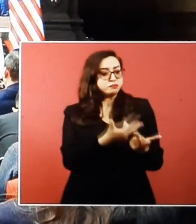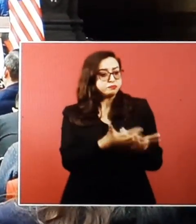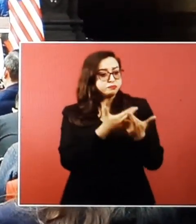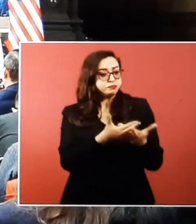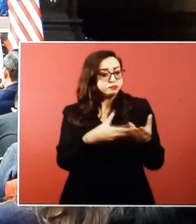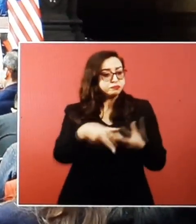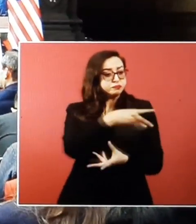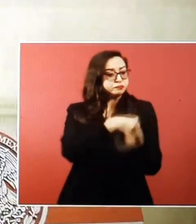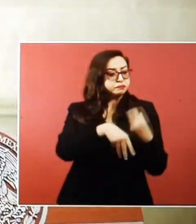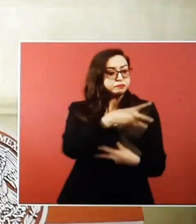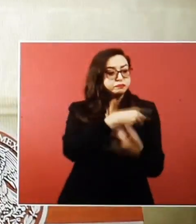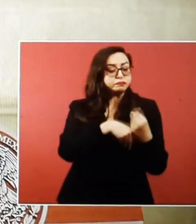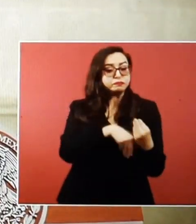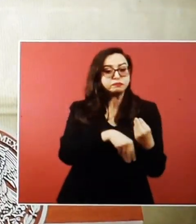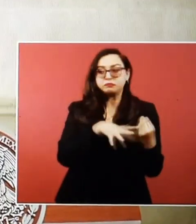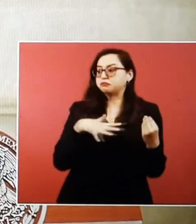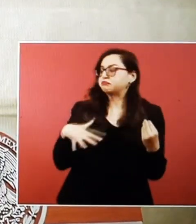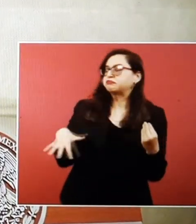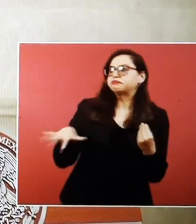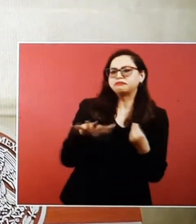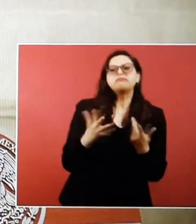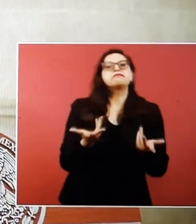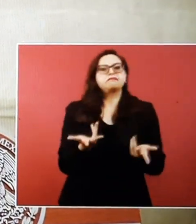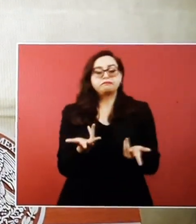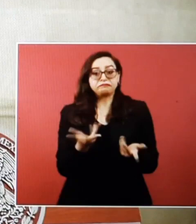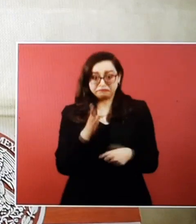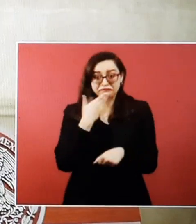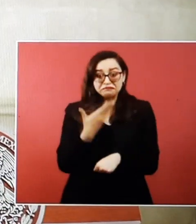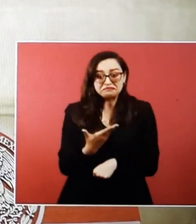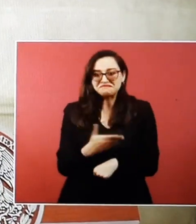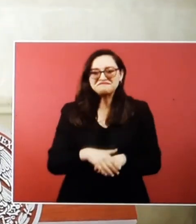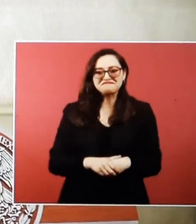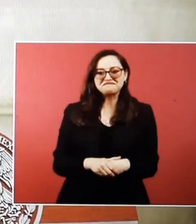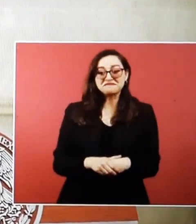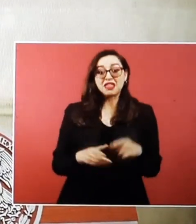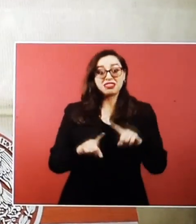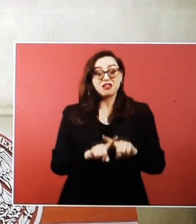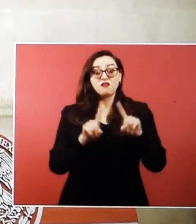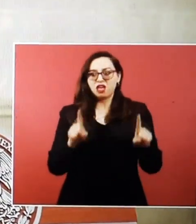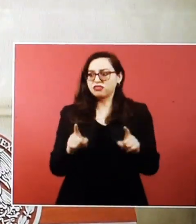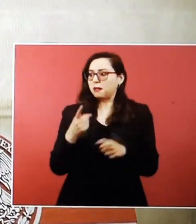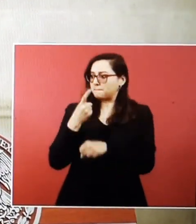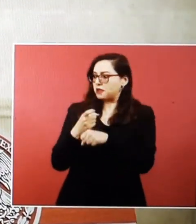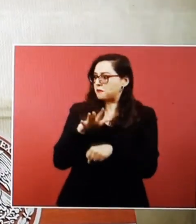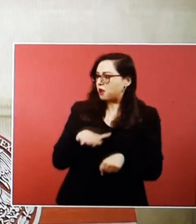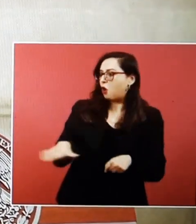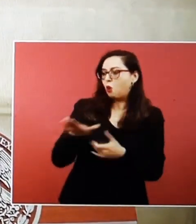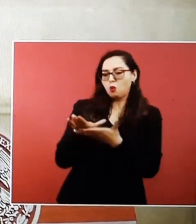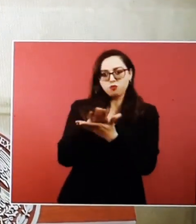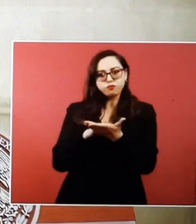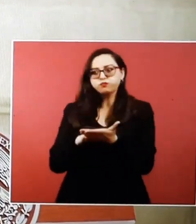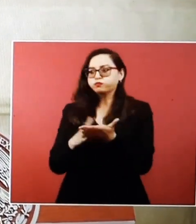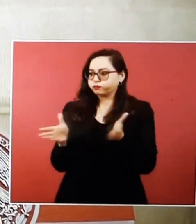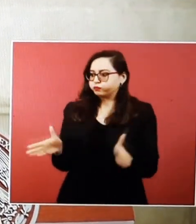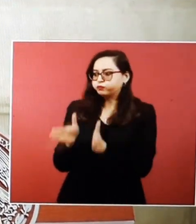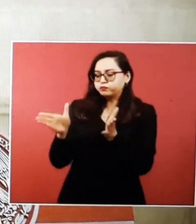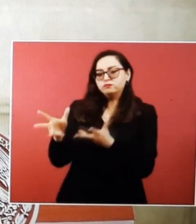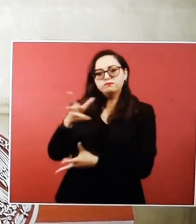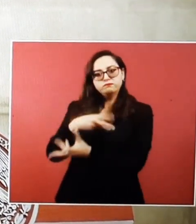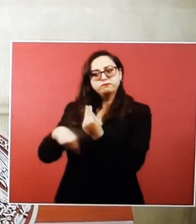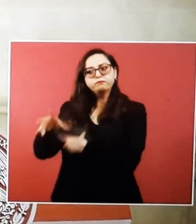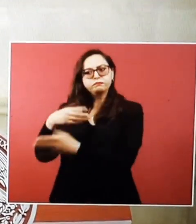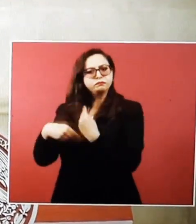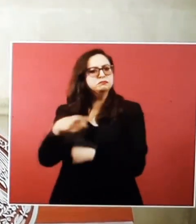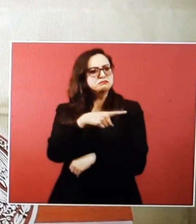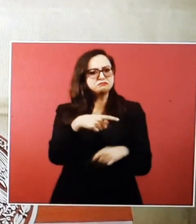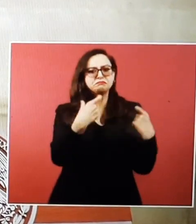families. The United States has made historic bipartisan investments in infrastructure and innovation that are